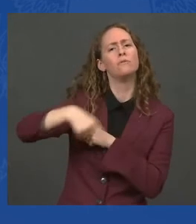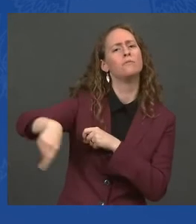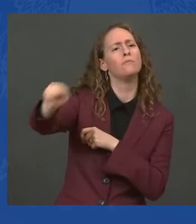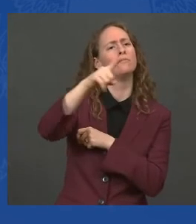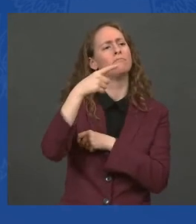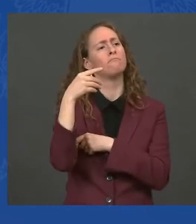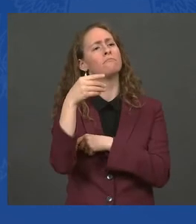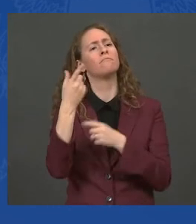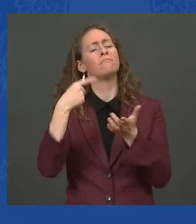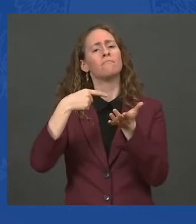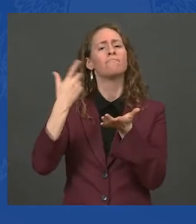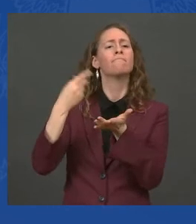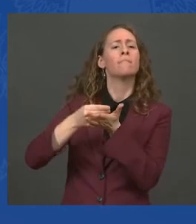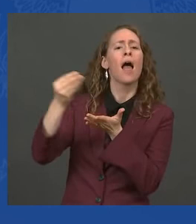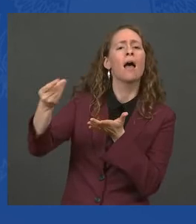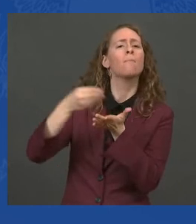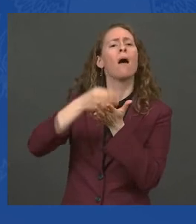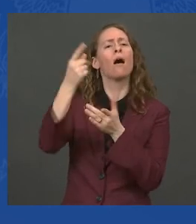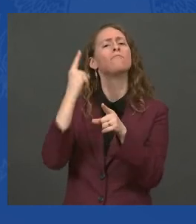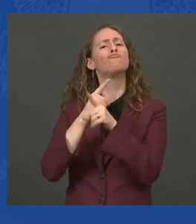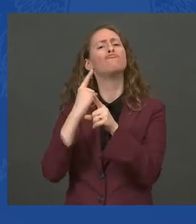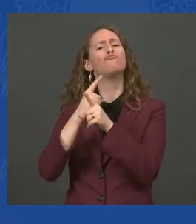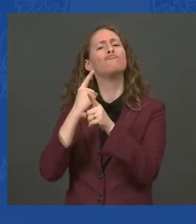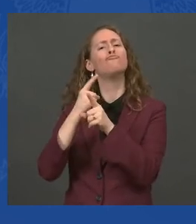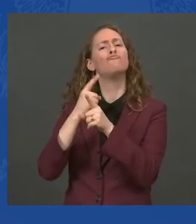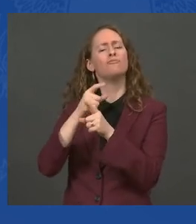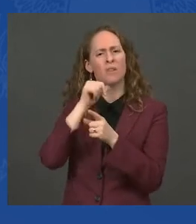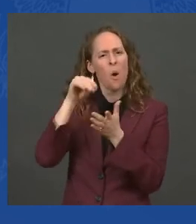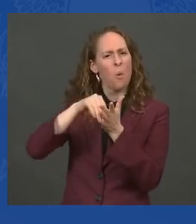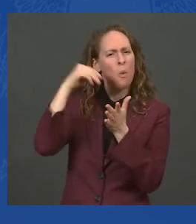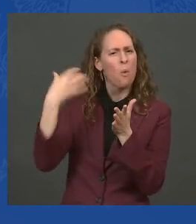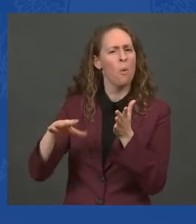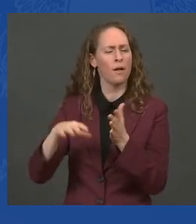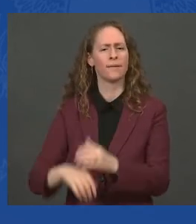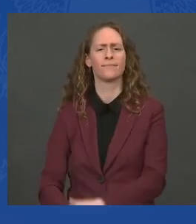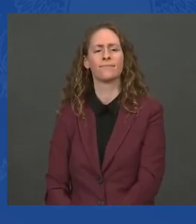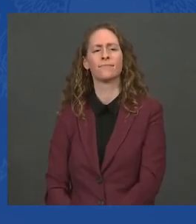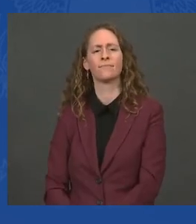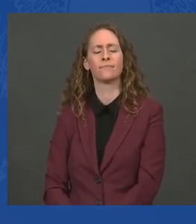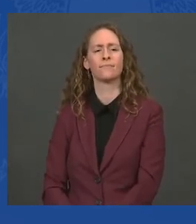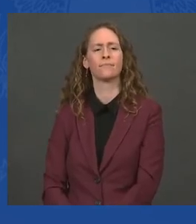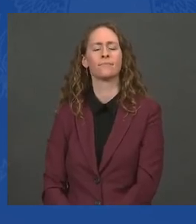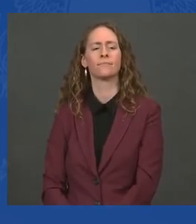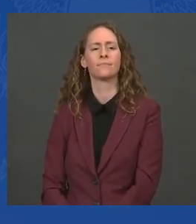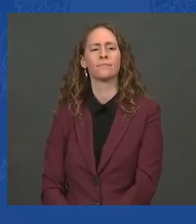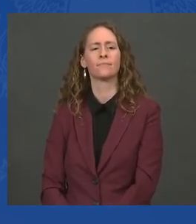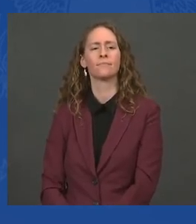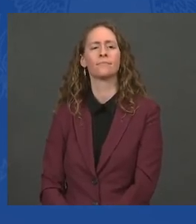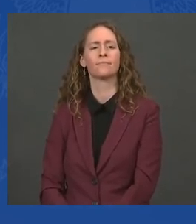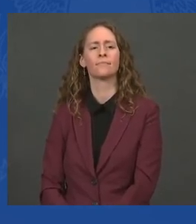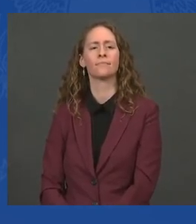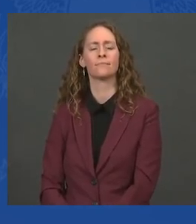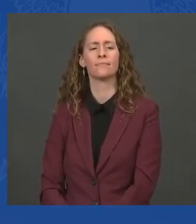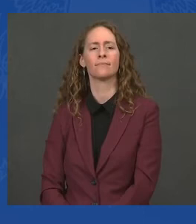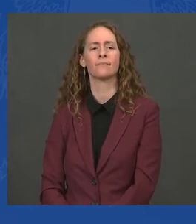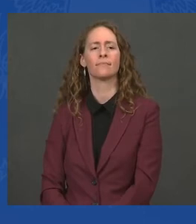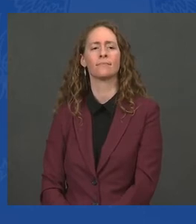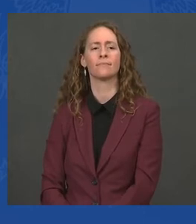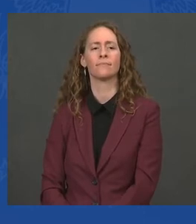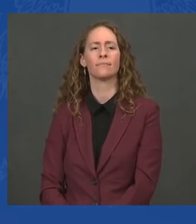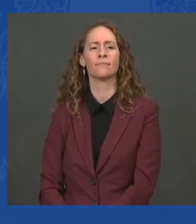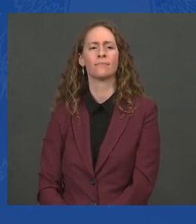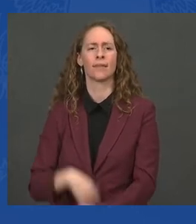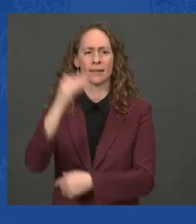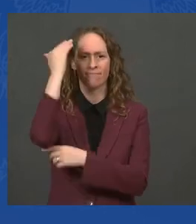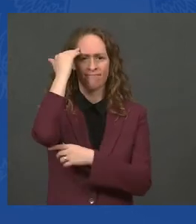At this time of the year, another concern is facing American families is about being able to find what you need in the